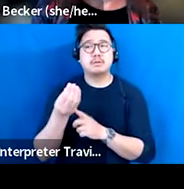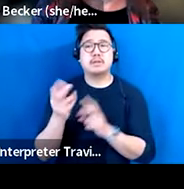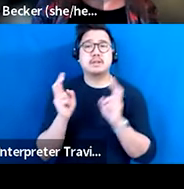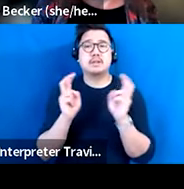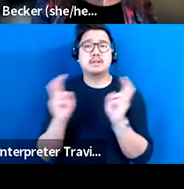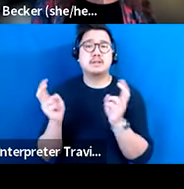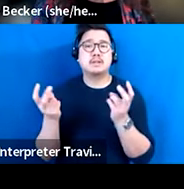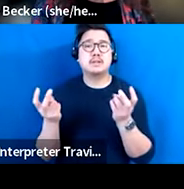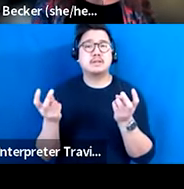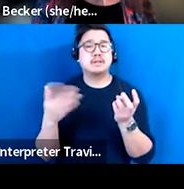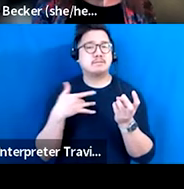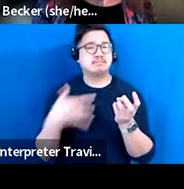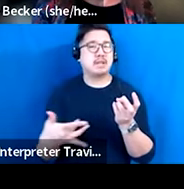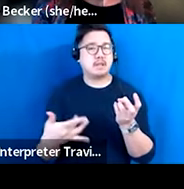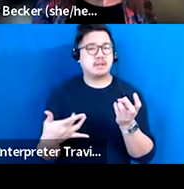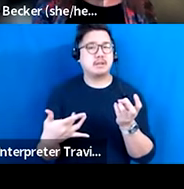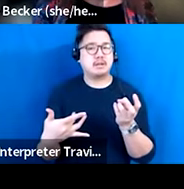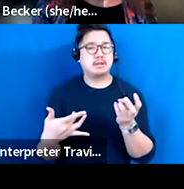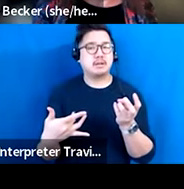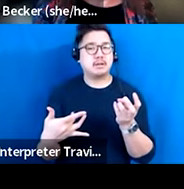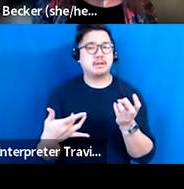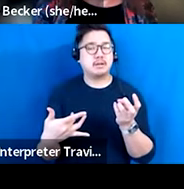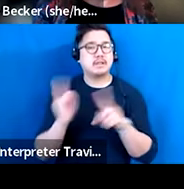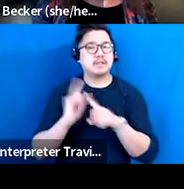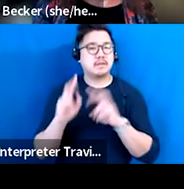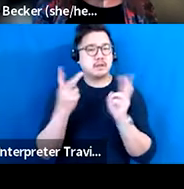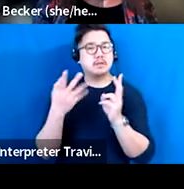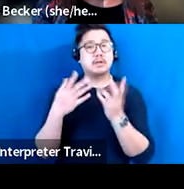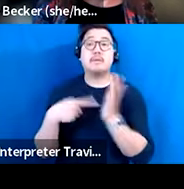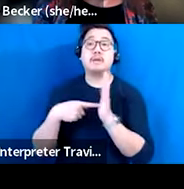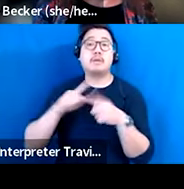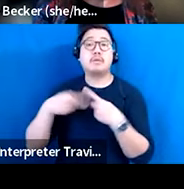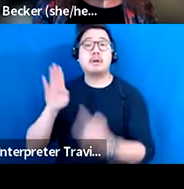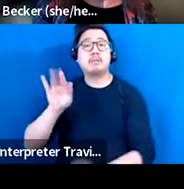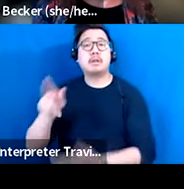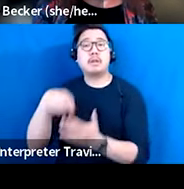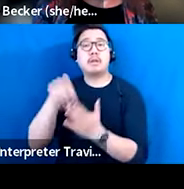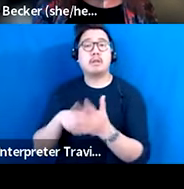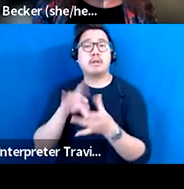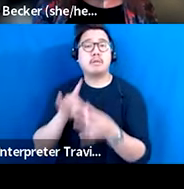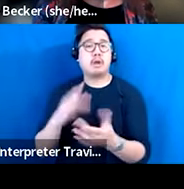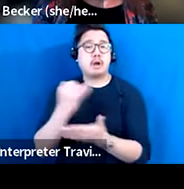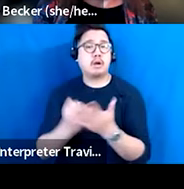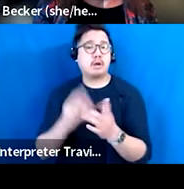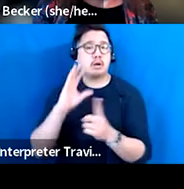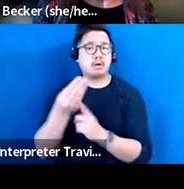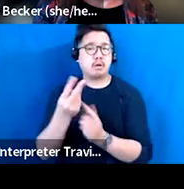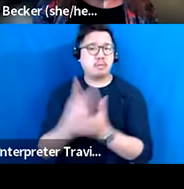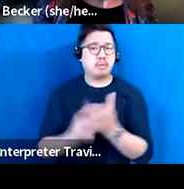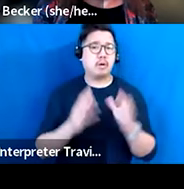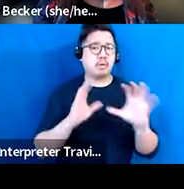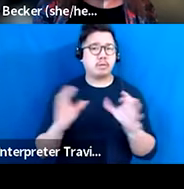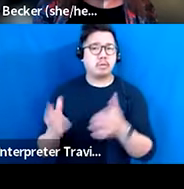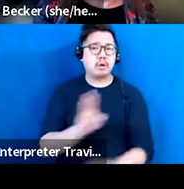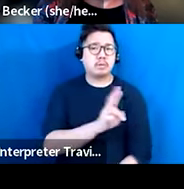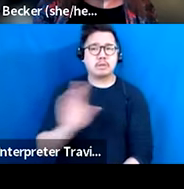tend to get passed with like whenever I've seen bills come across. So there's, I think there's a lot of, we have good things working